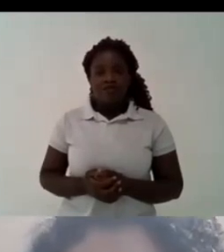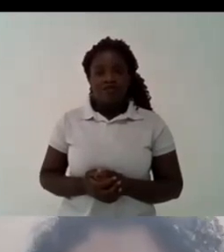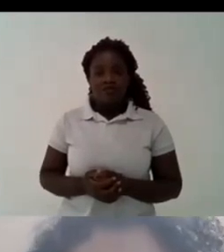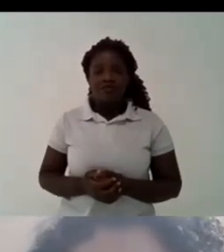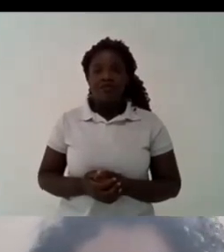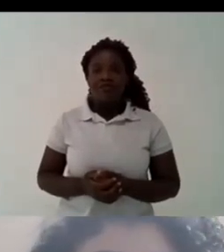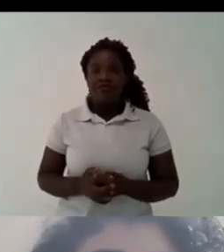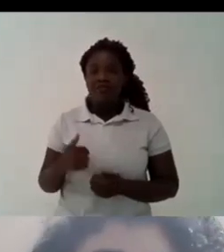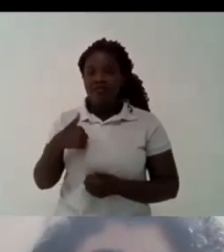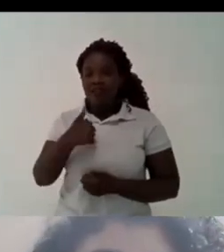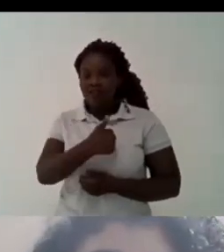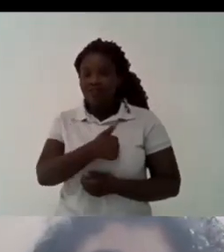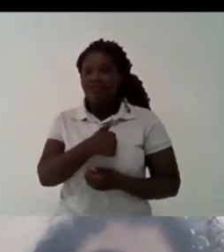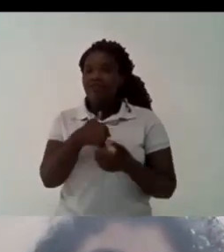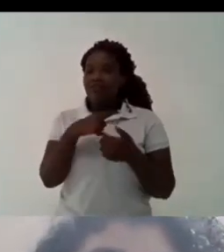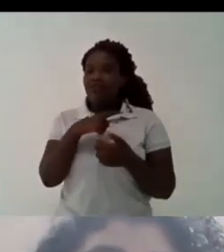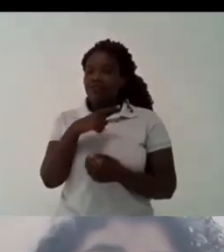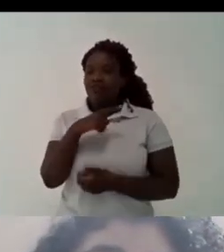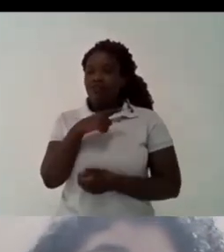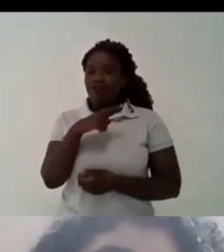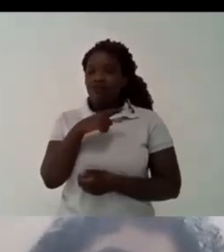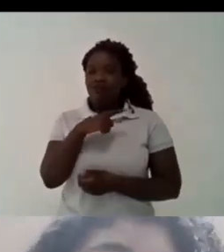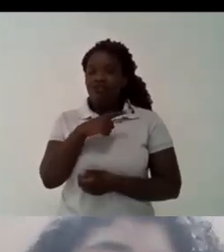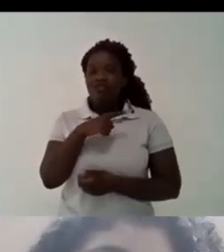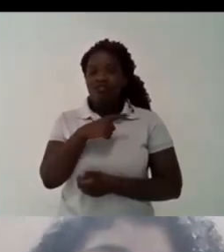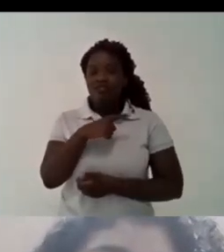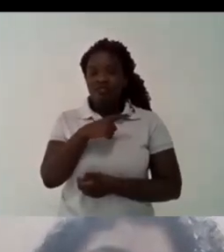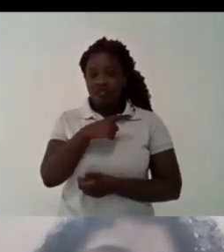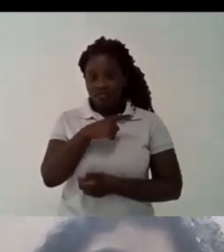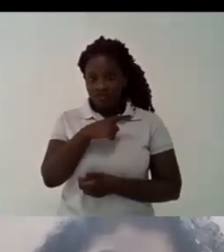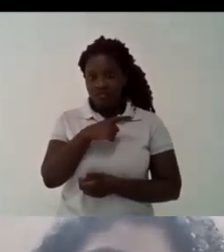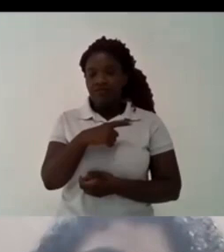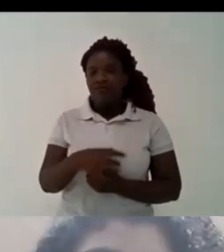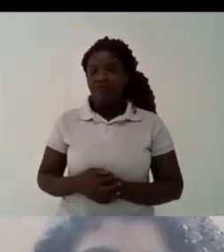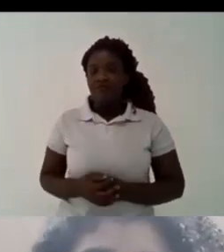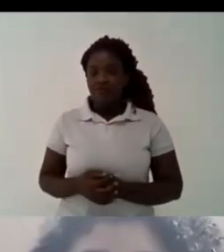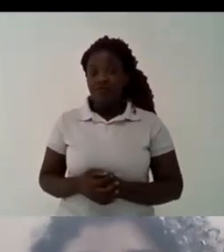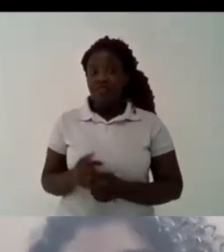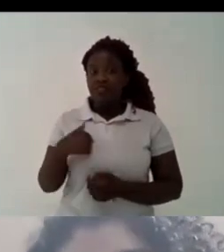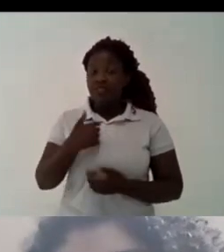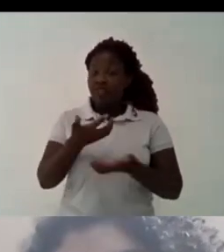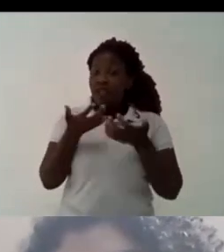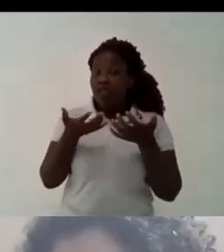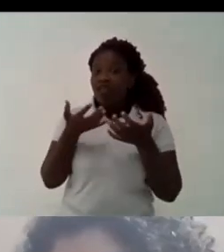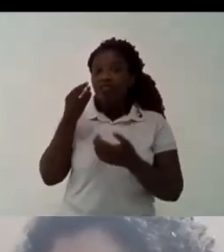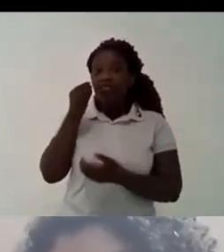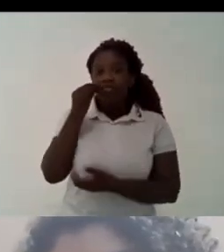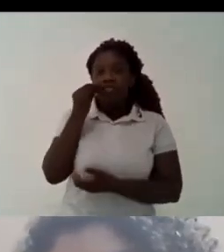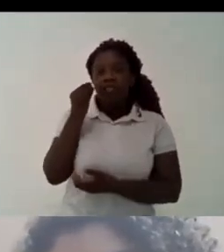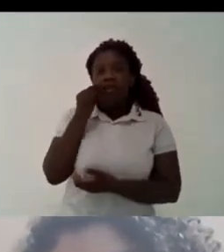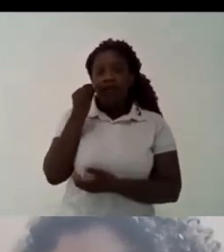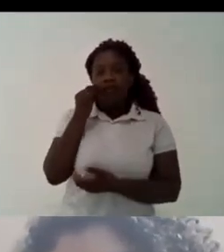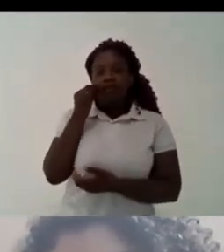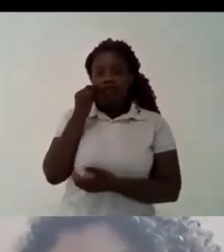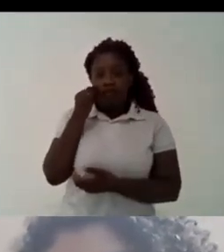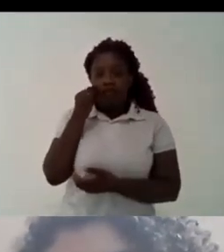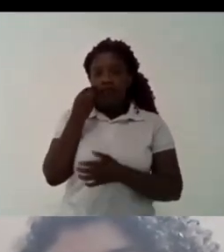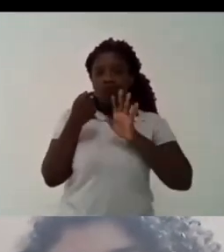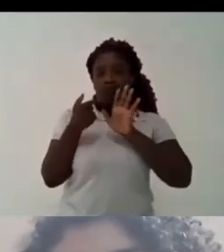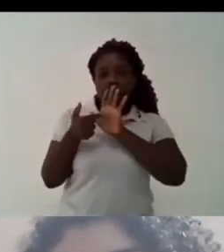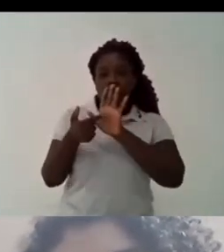what exceed our need but we do not exploit anyone and this is what we are trying